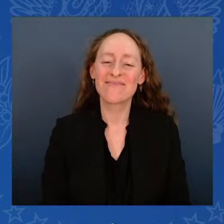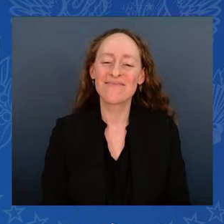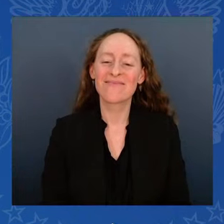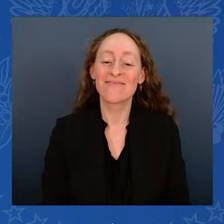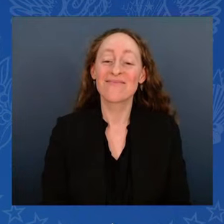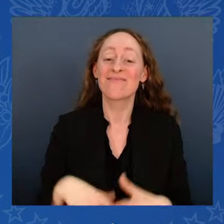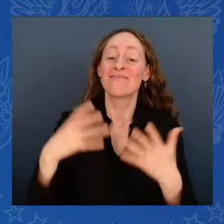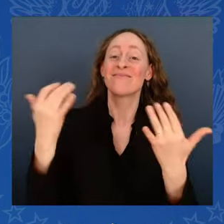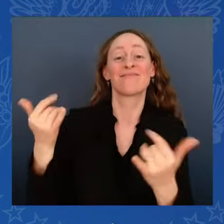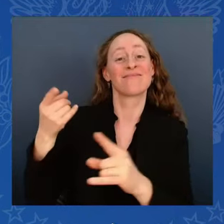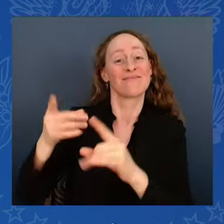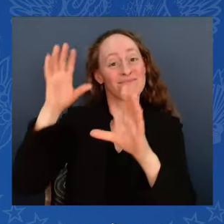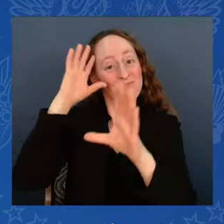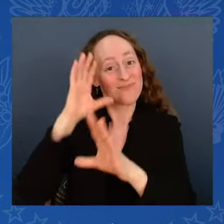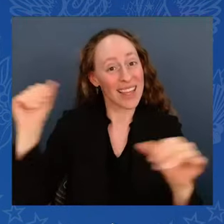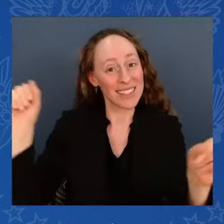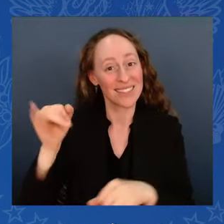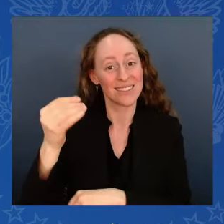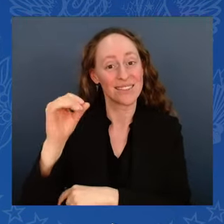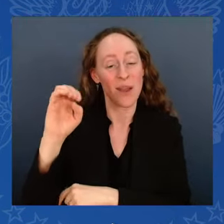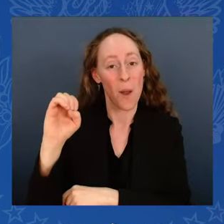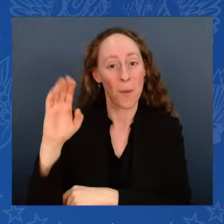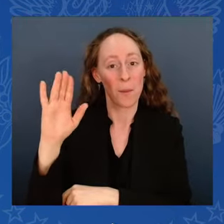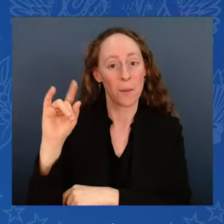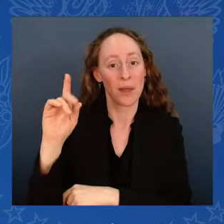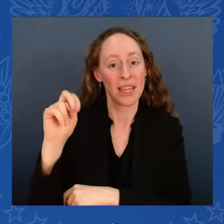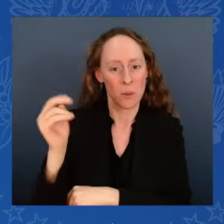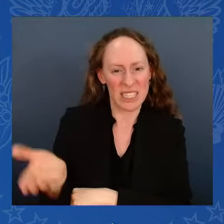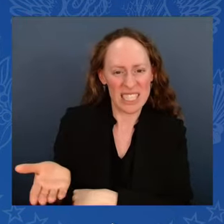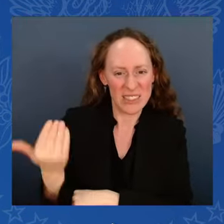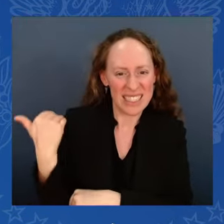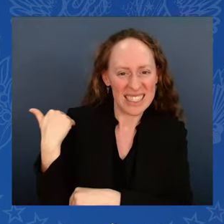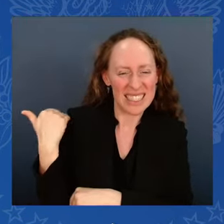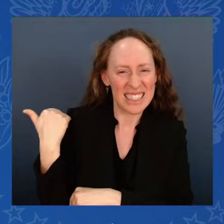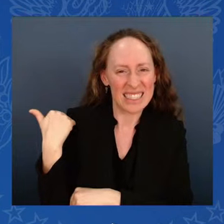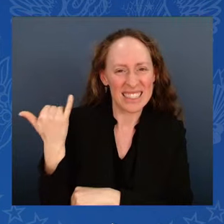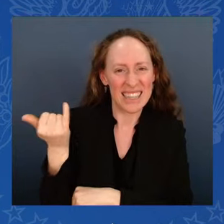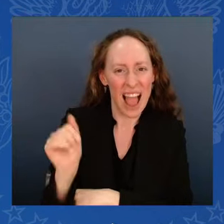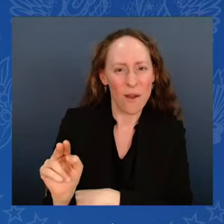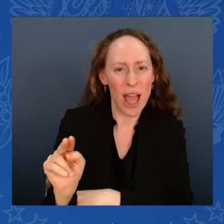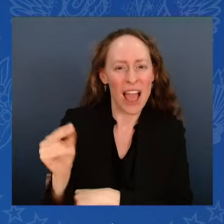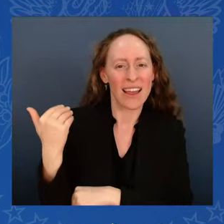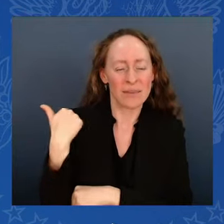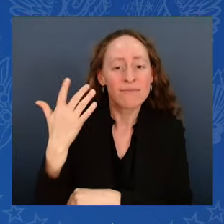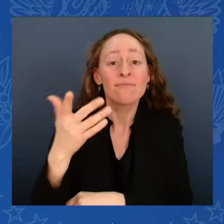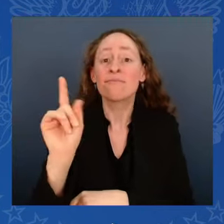last January at the Martin Luther King Breakfast National Action Network had.